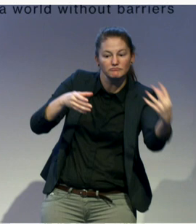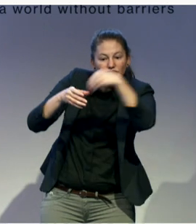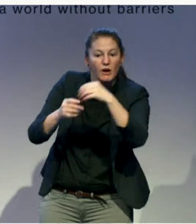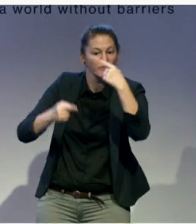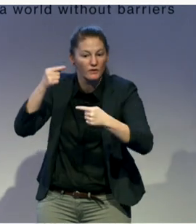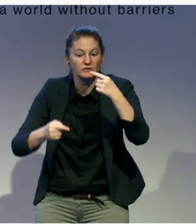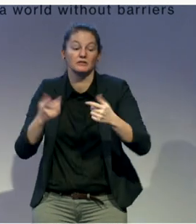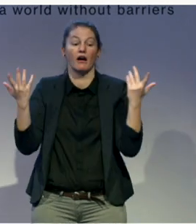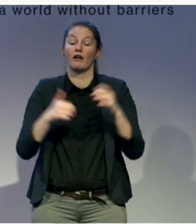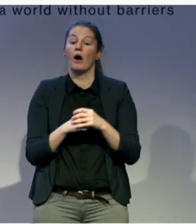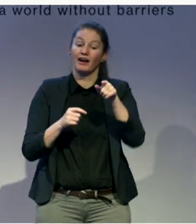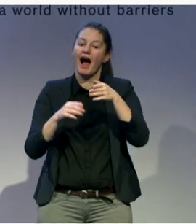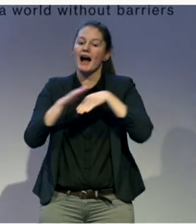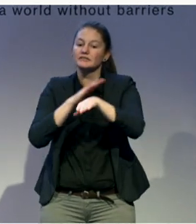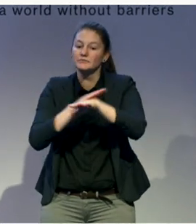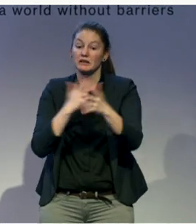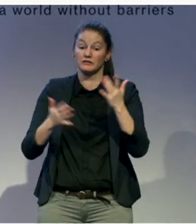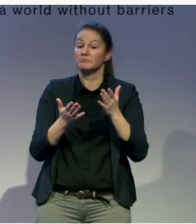election observers back in 2004.